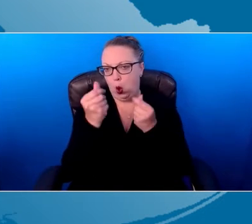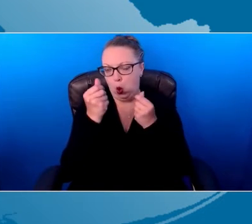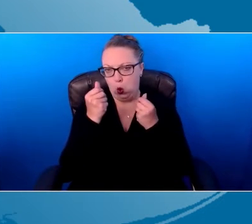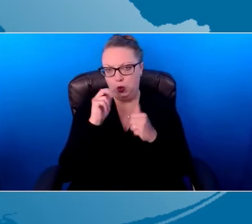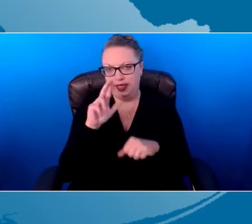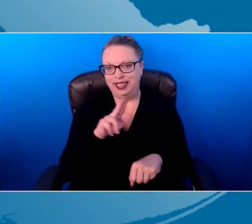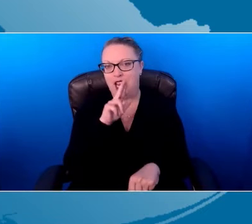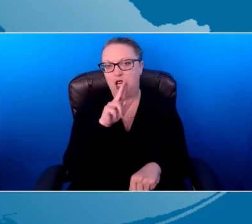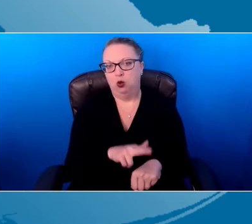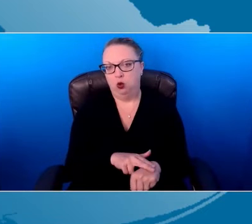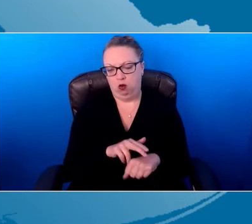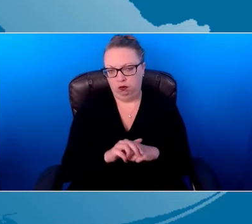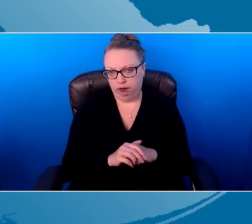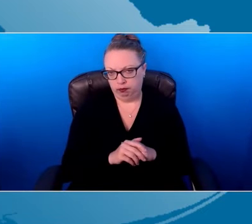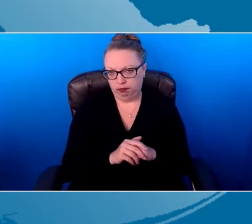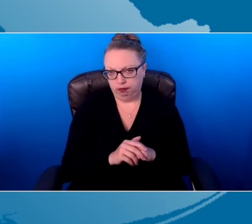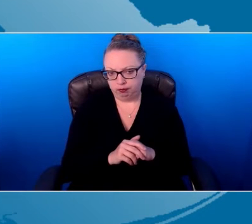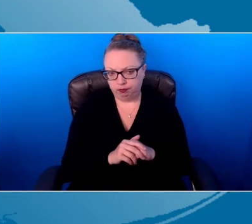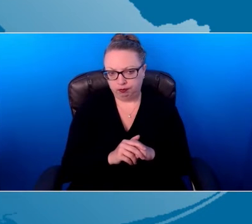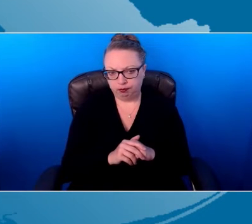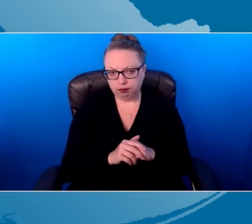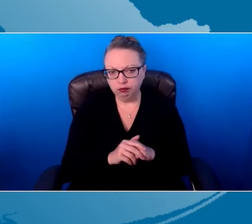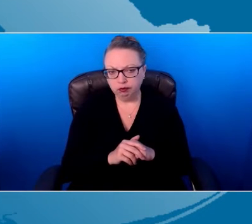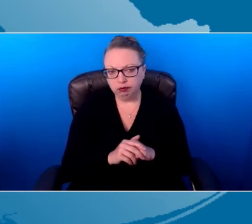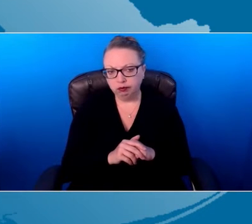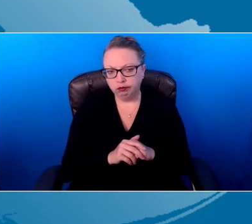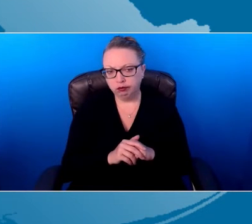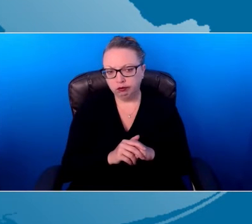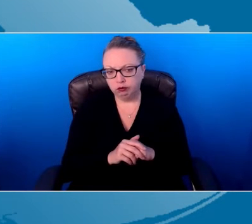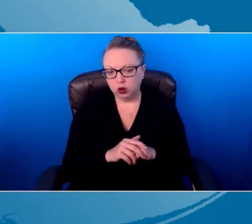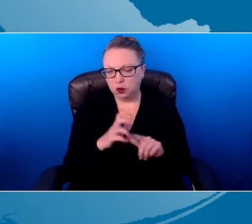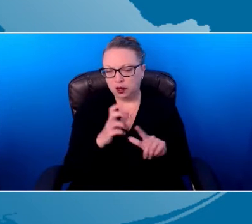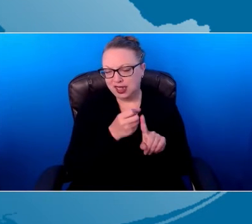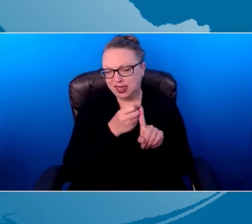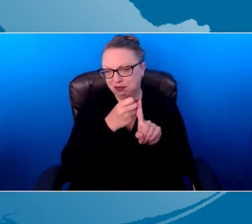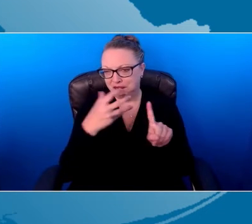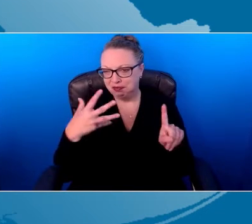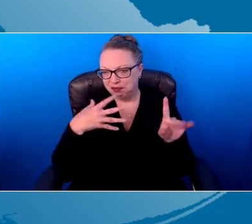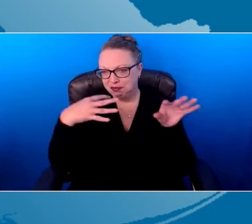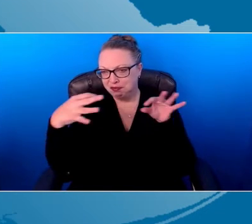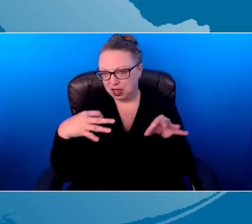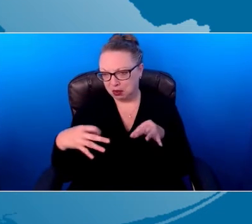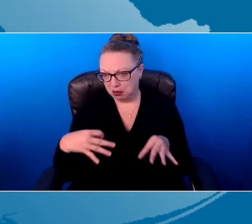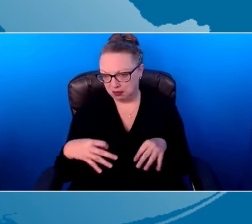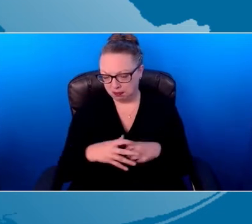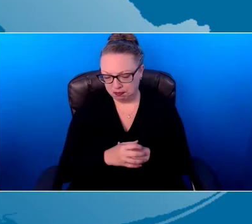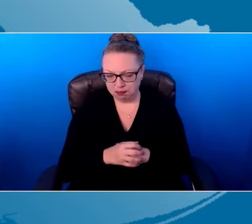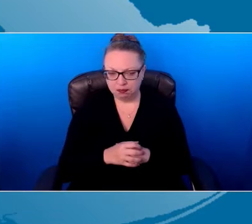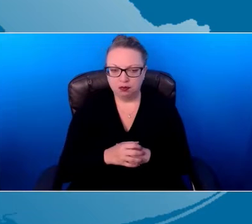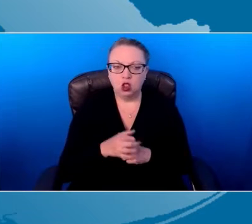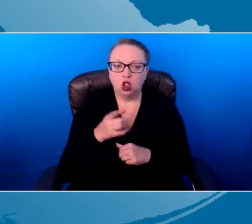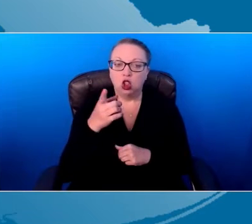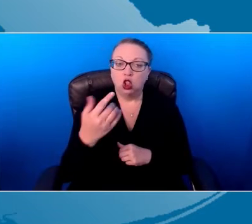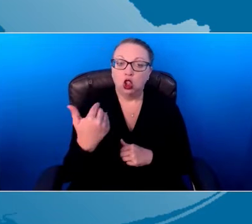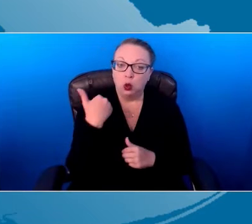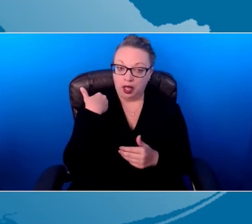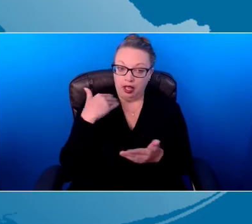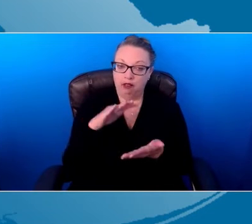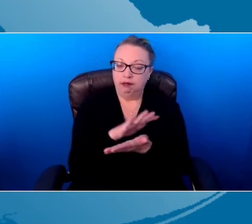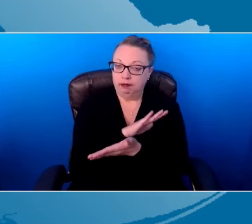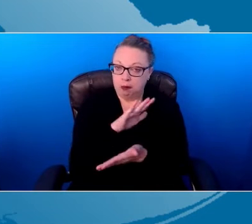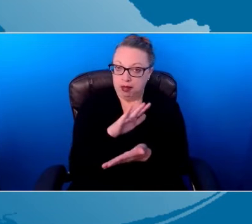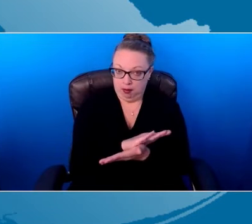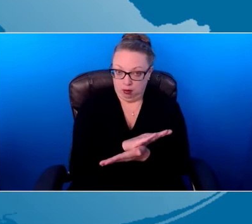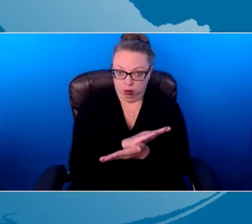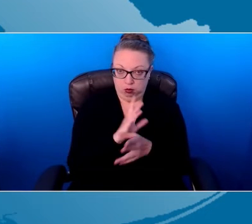So let's kind of dissect this and talk about these characteristics. You have another handout in your packet called the at-a-glance for coaching.